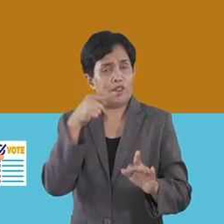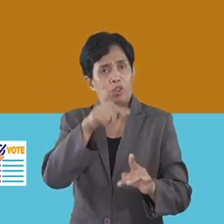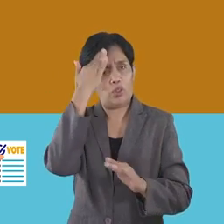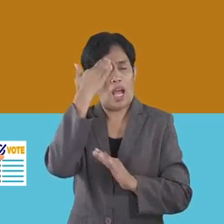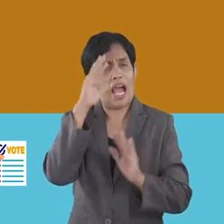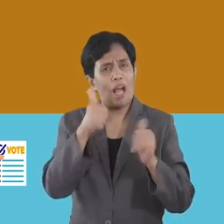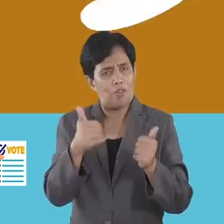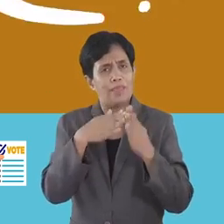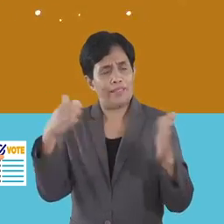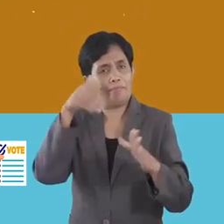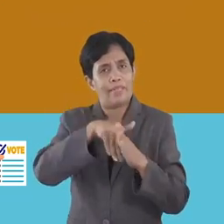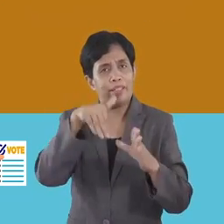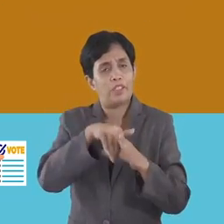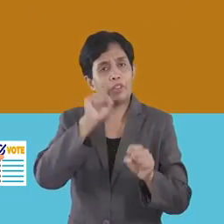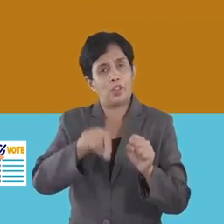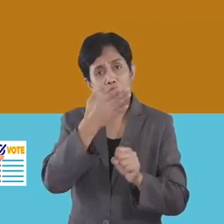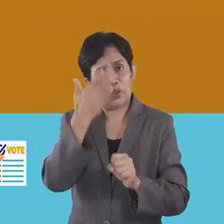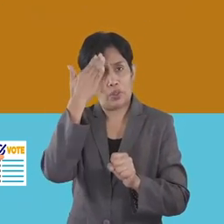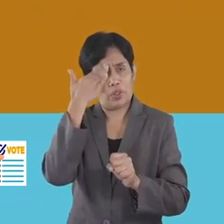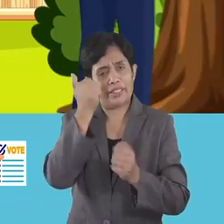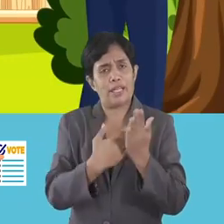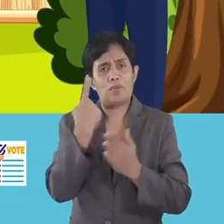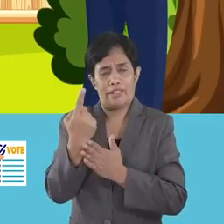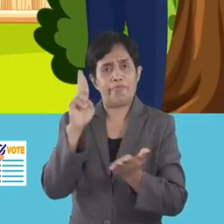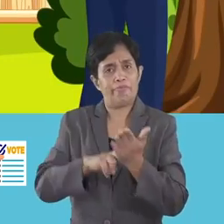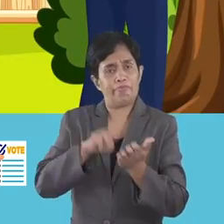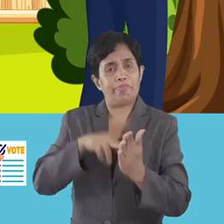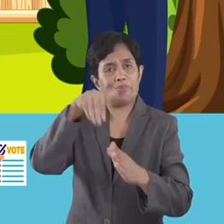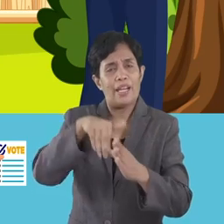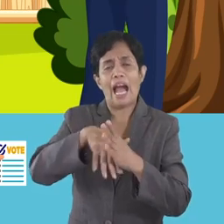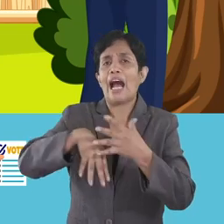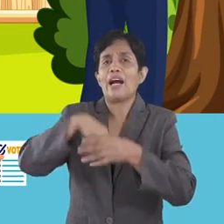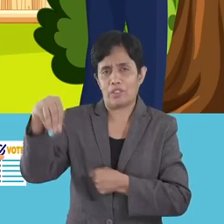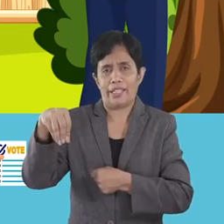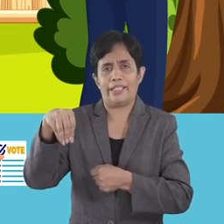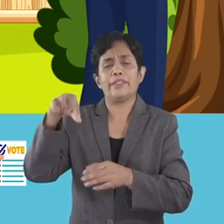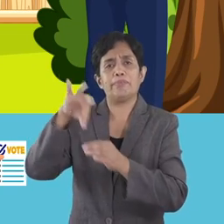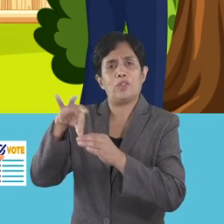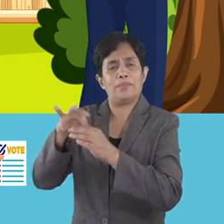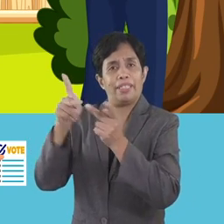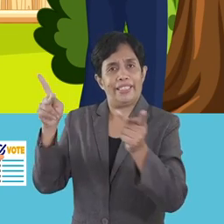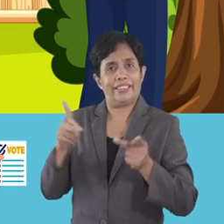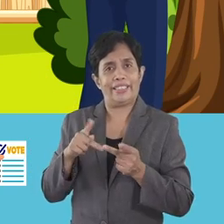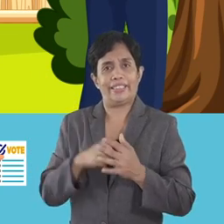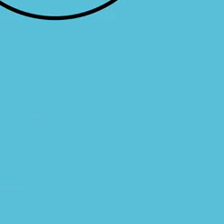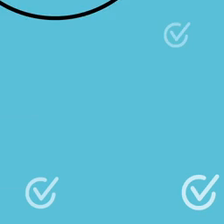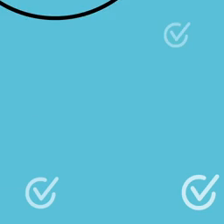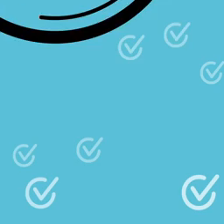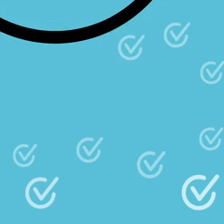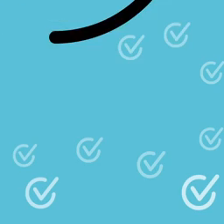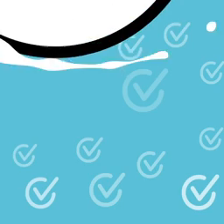you know how big the ballots are so you'd know if someone is filling up a ballot outside designated polling places.